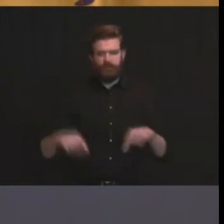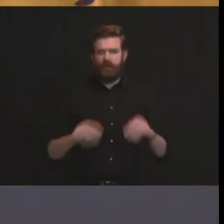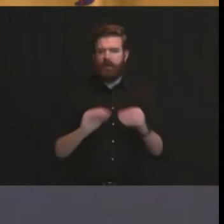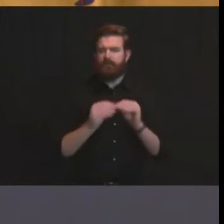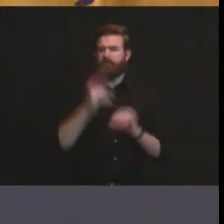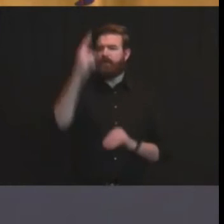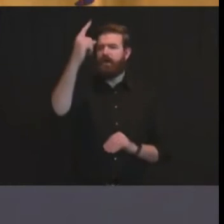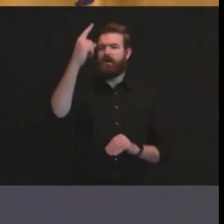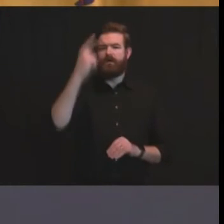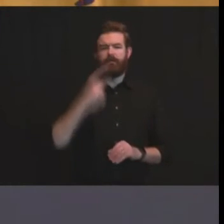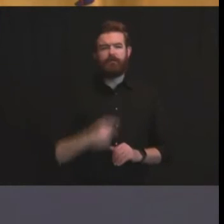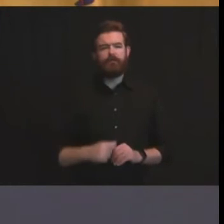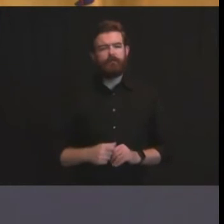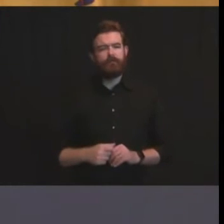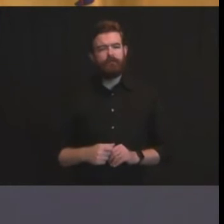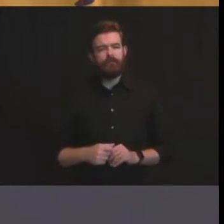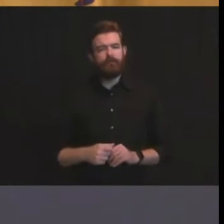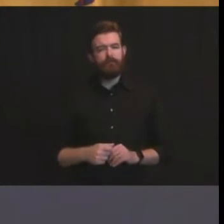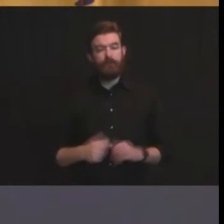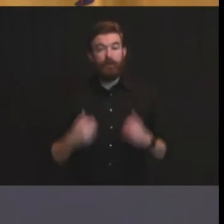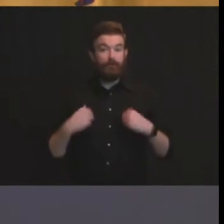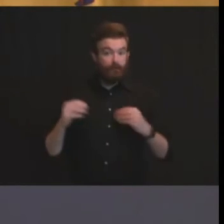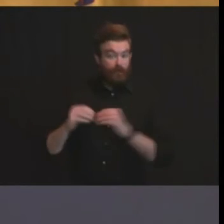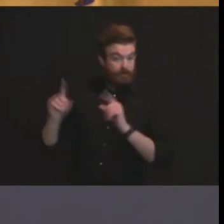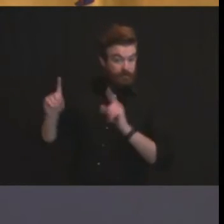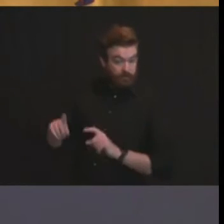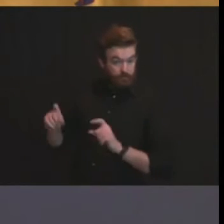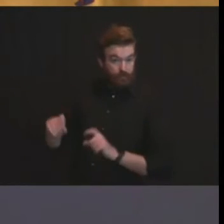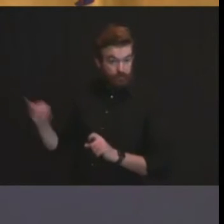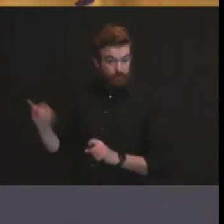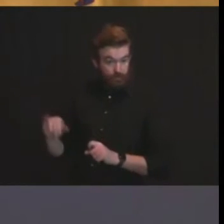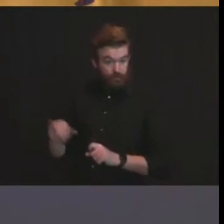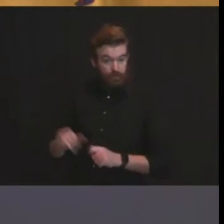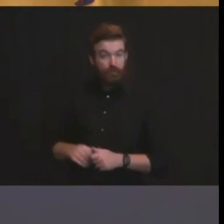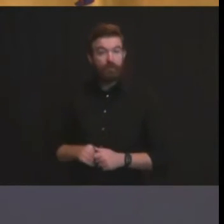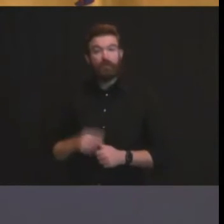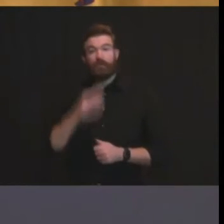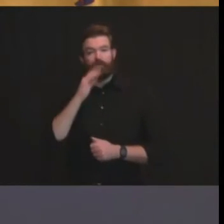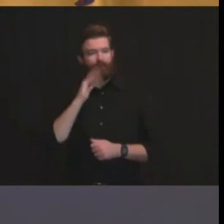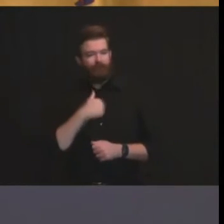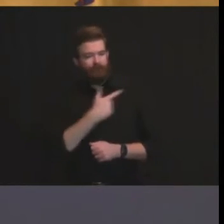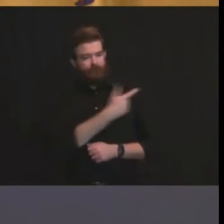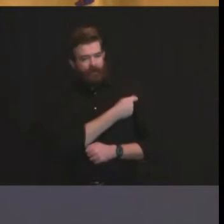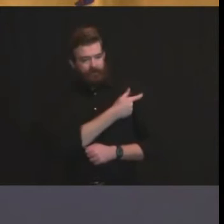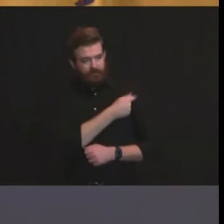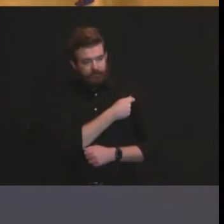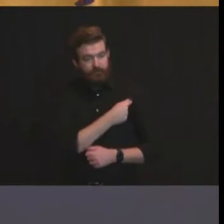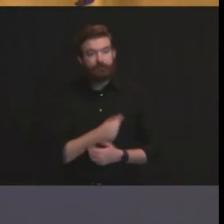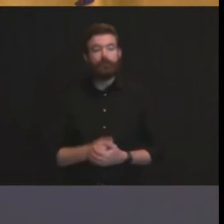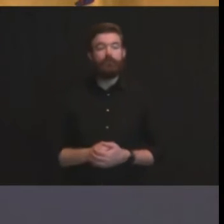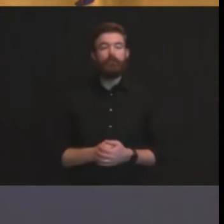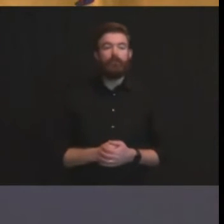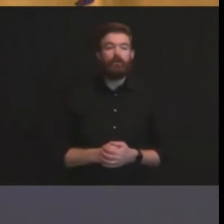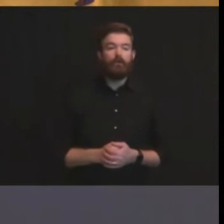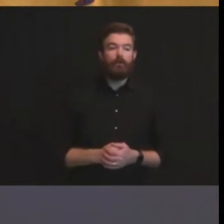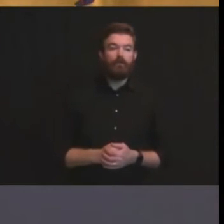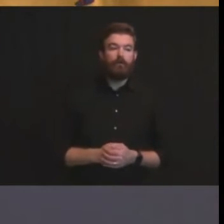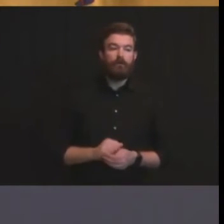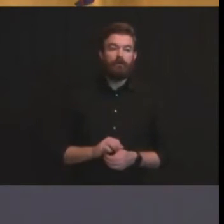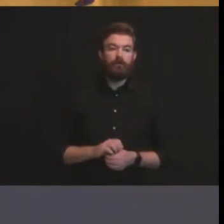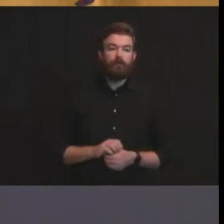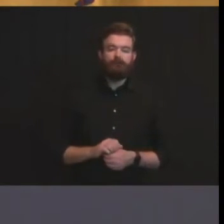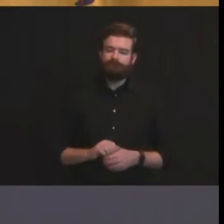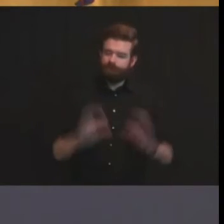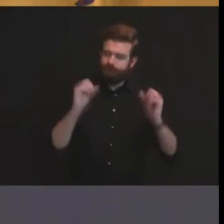testing and far more importantly vaccines that are real that are coming that will be safe we won't recommend it unless they're not and we have a